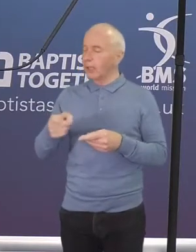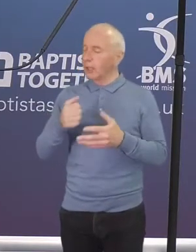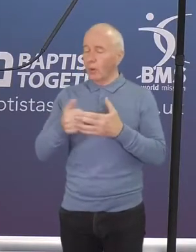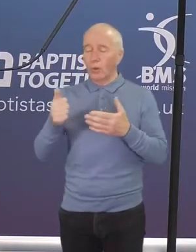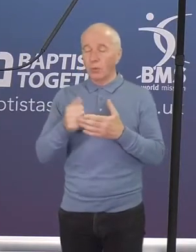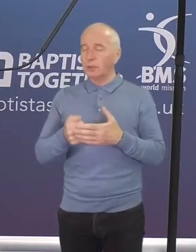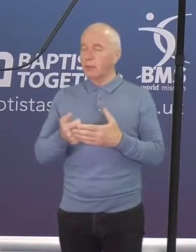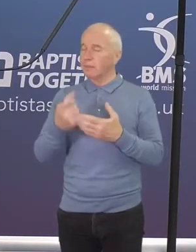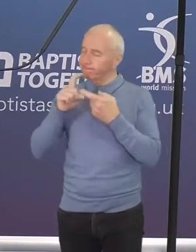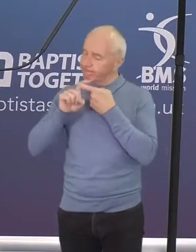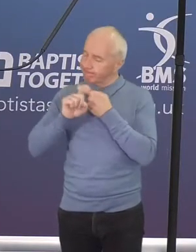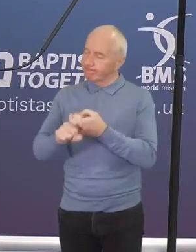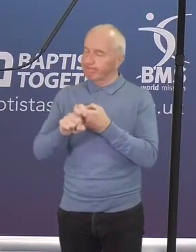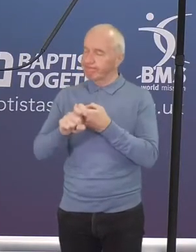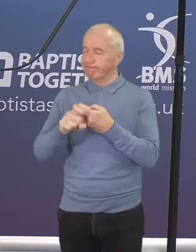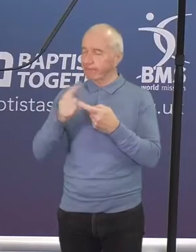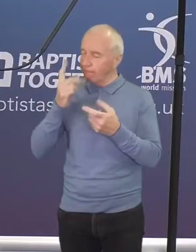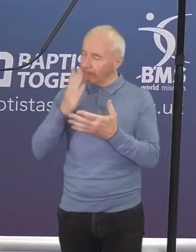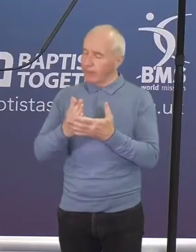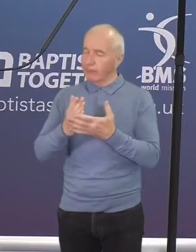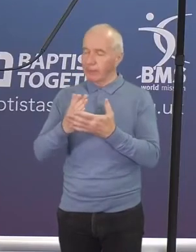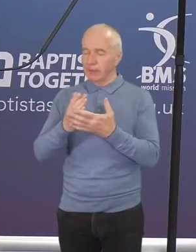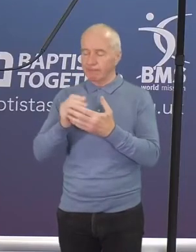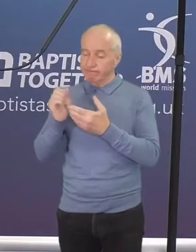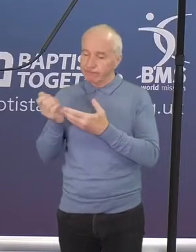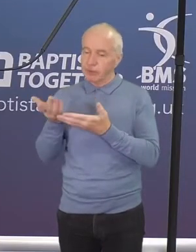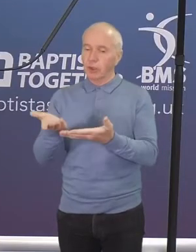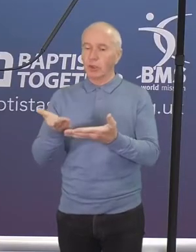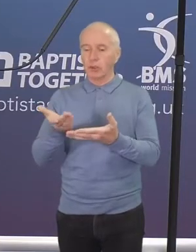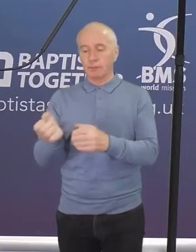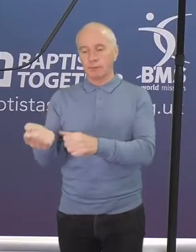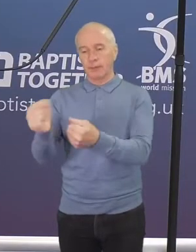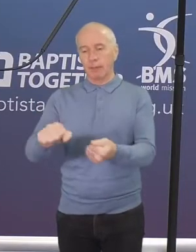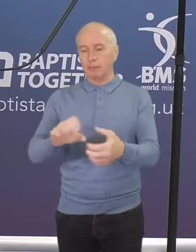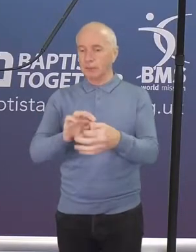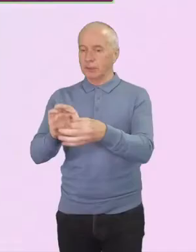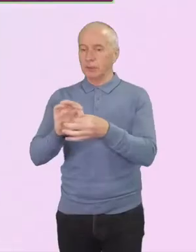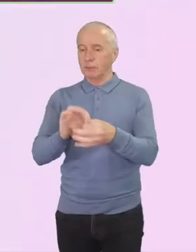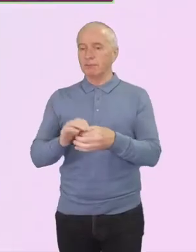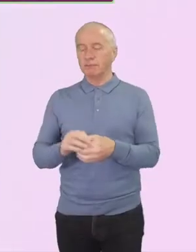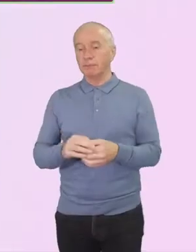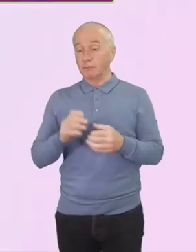going to present the finances to us. Thank you, John.